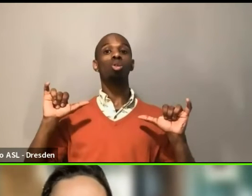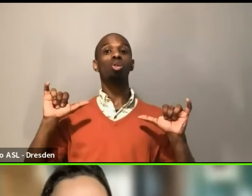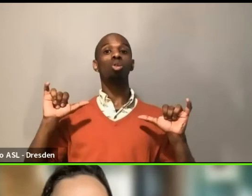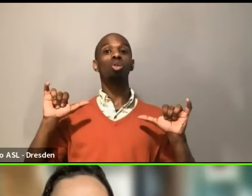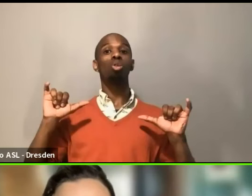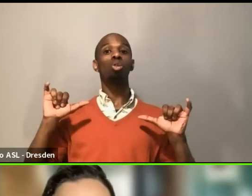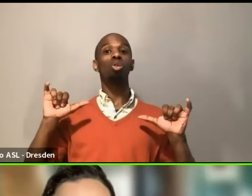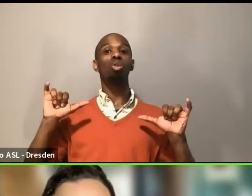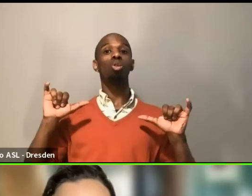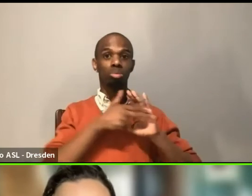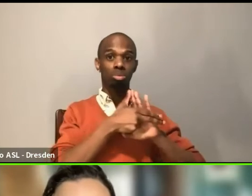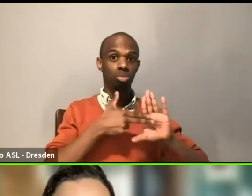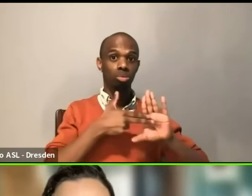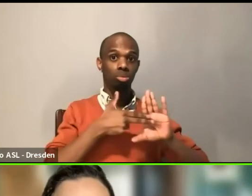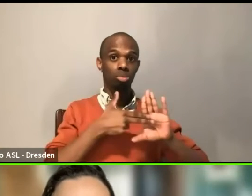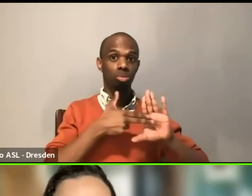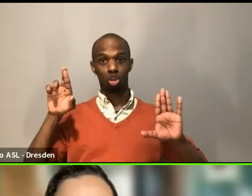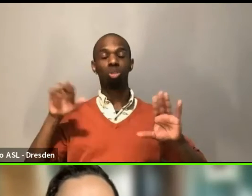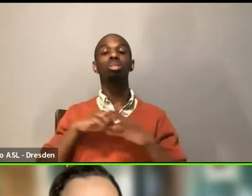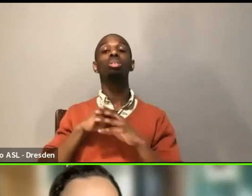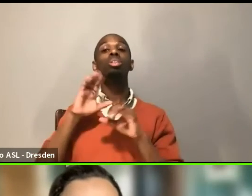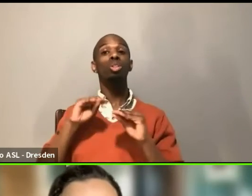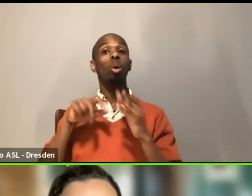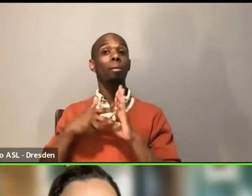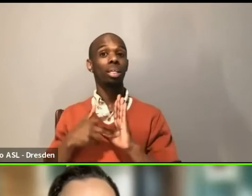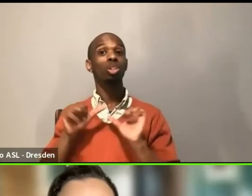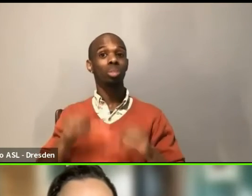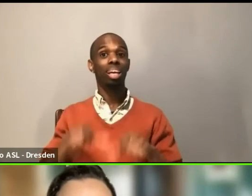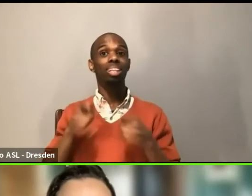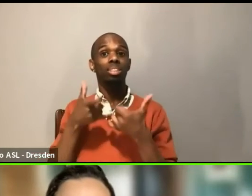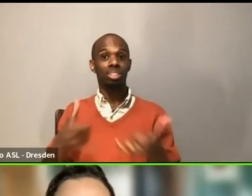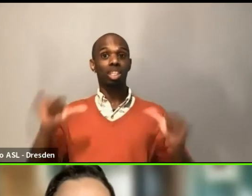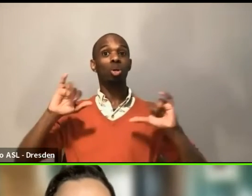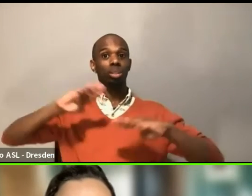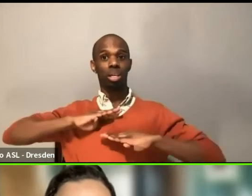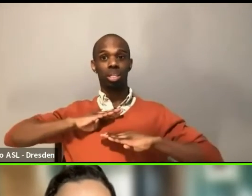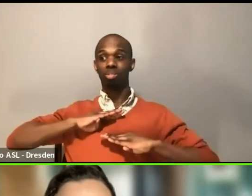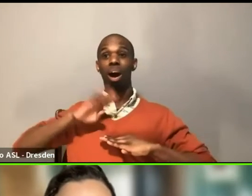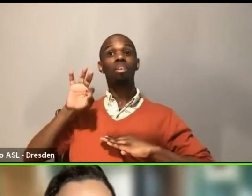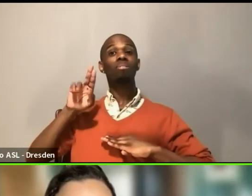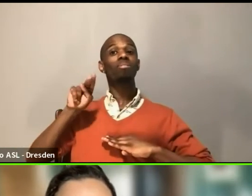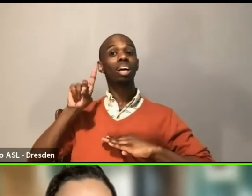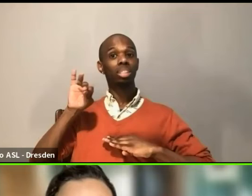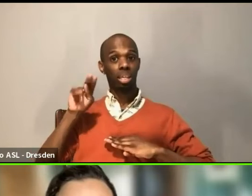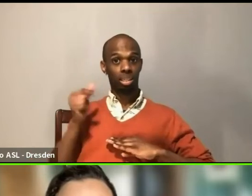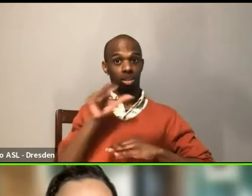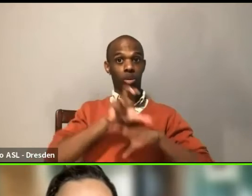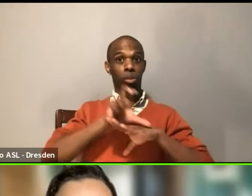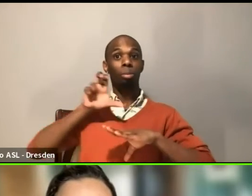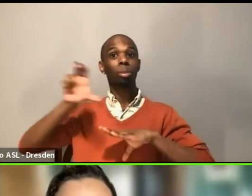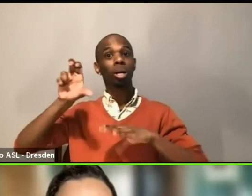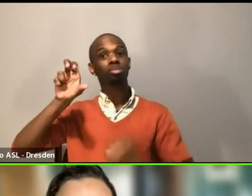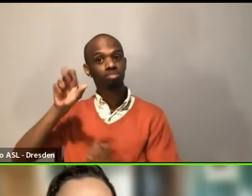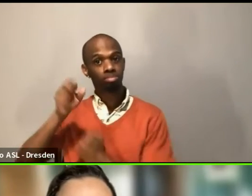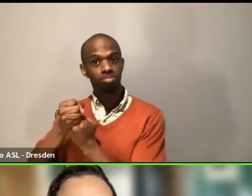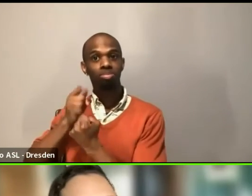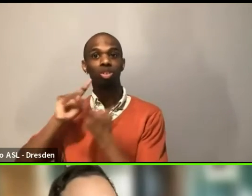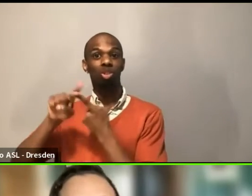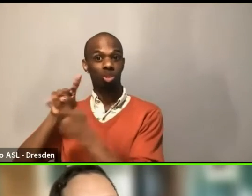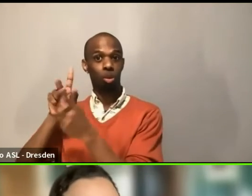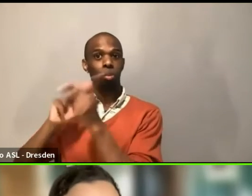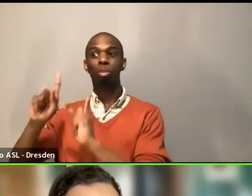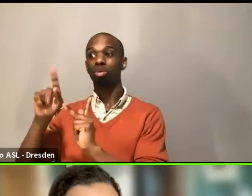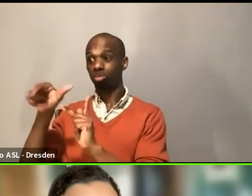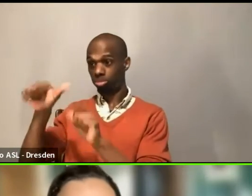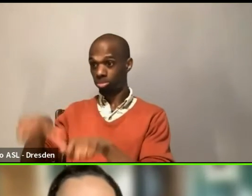-free relief funding to people and caretaking responsibilities is actually one of the things in the code that you can give it. So